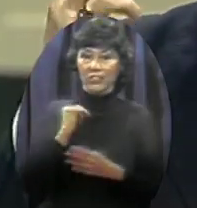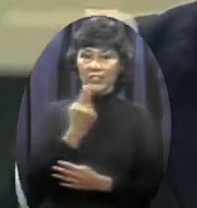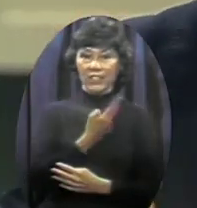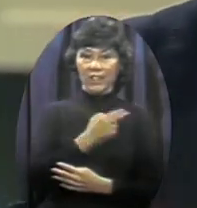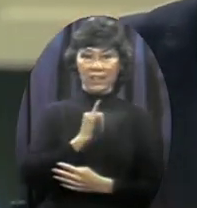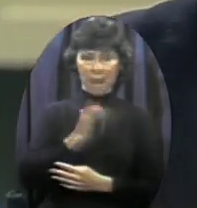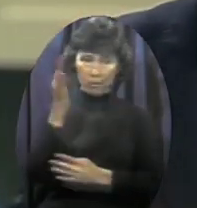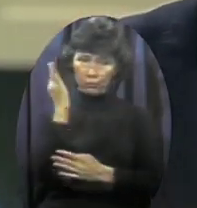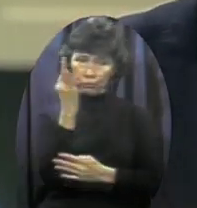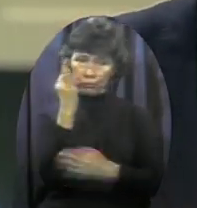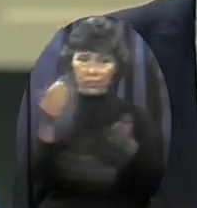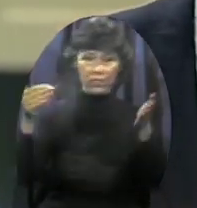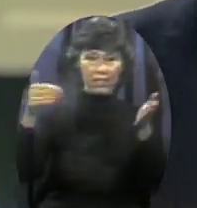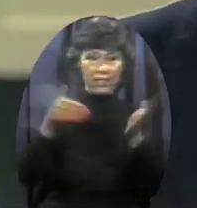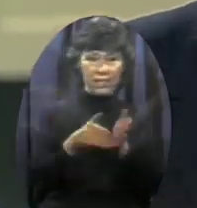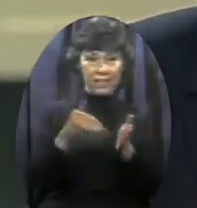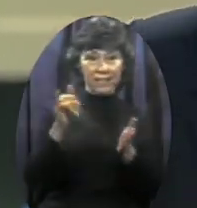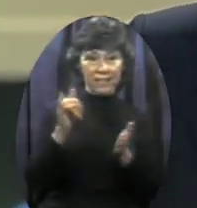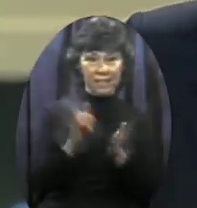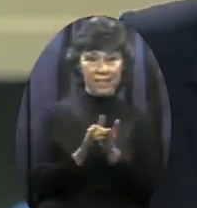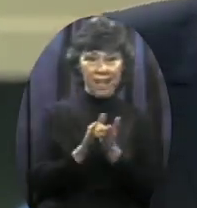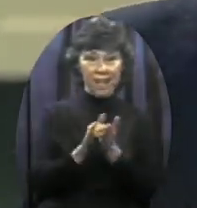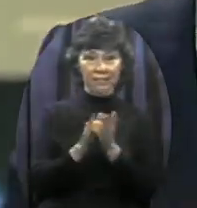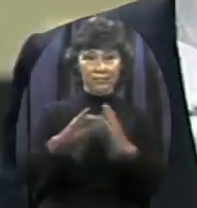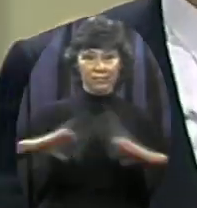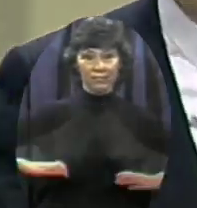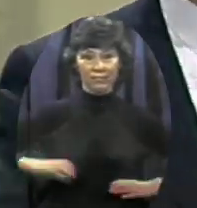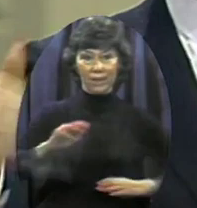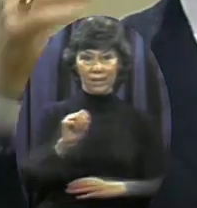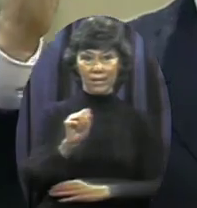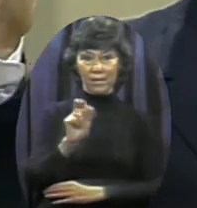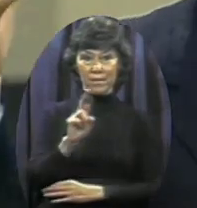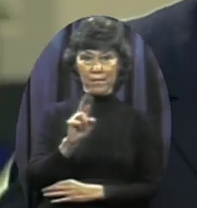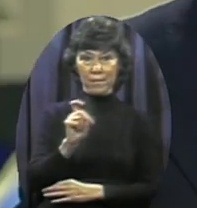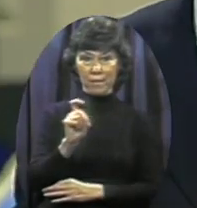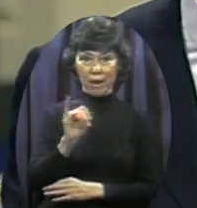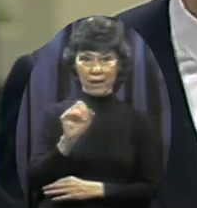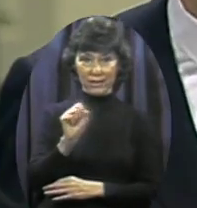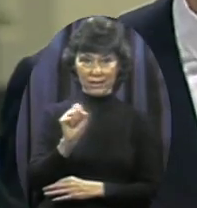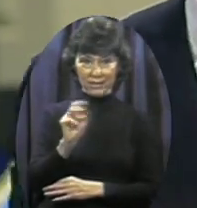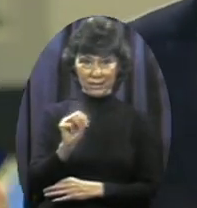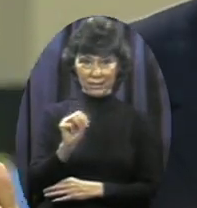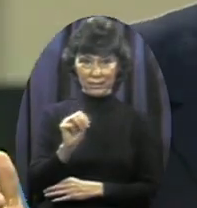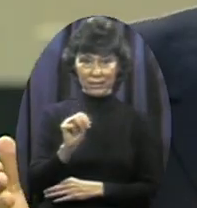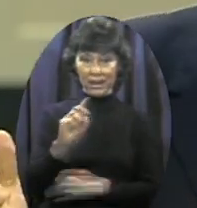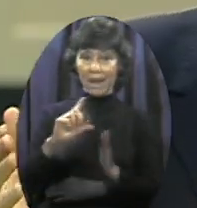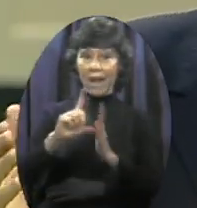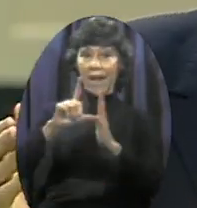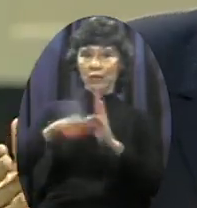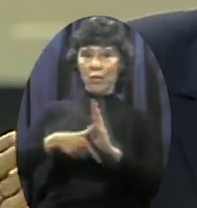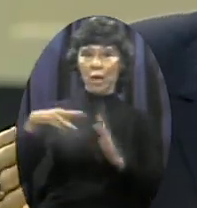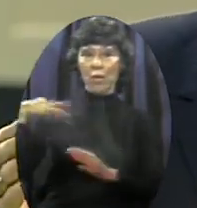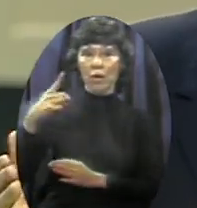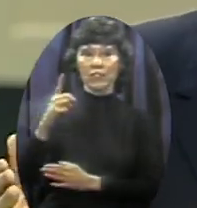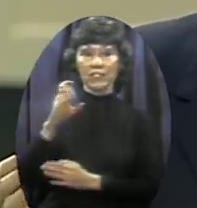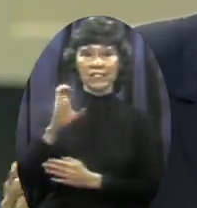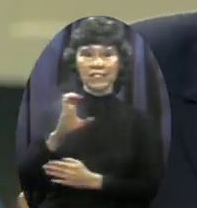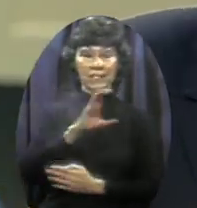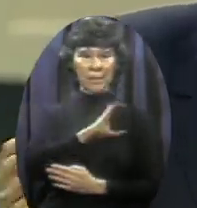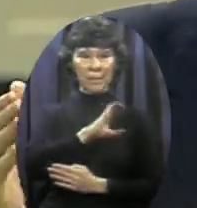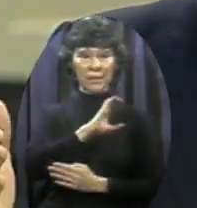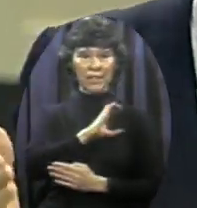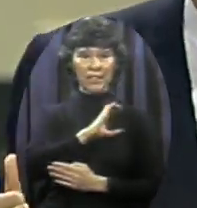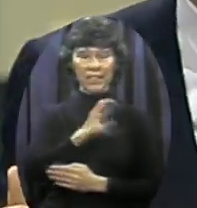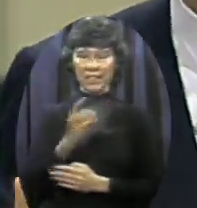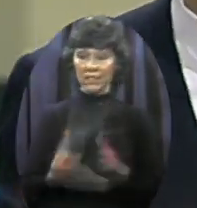monster called Marxist-Leninism Pretty soon the Washington, D.C. police show up One of them walks up And he recognizes